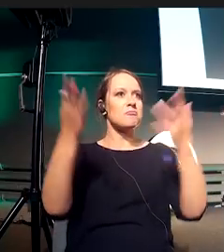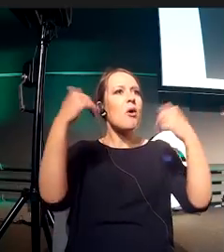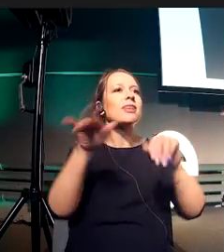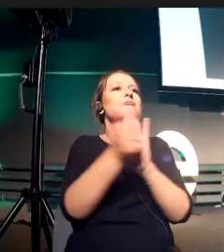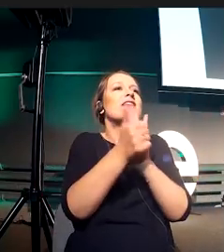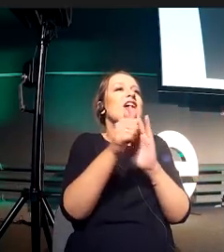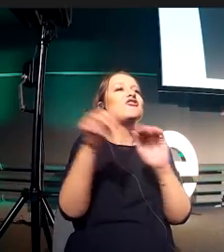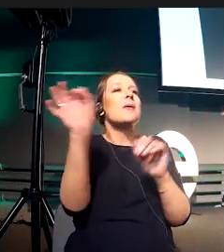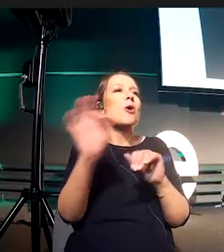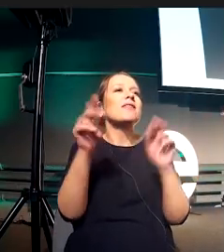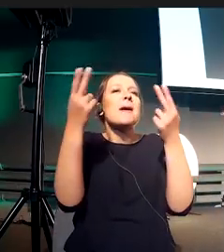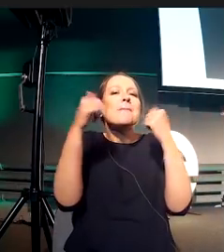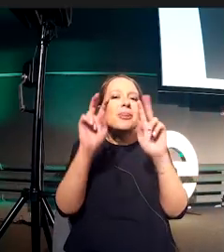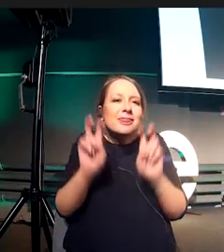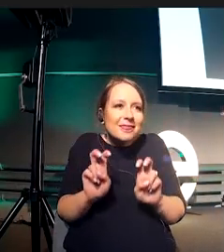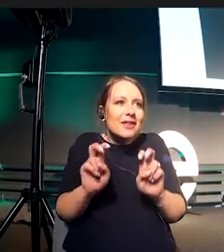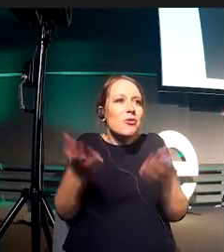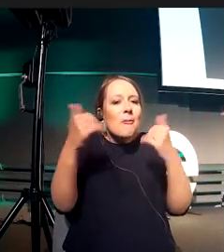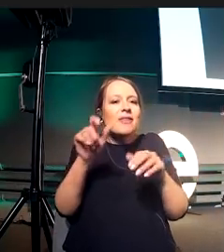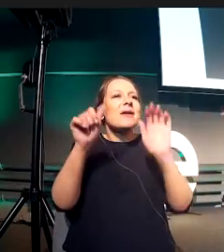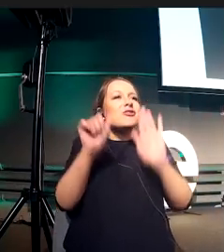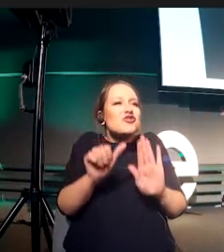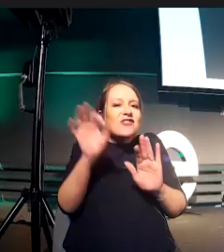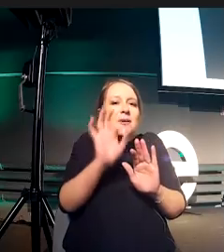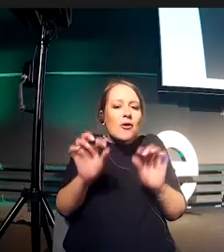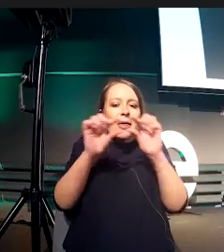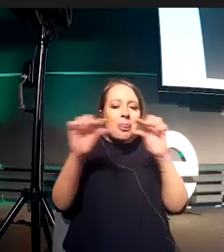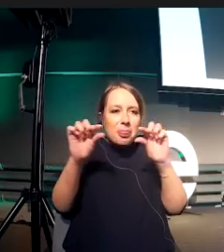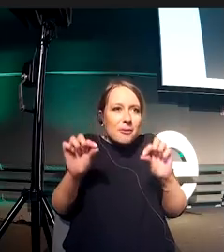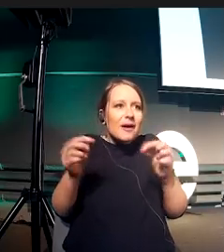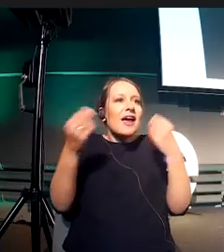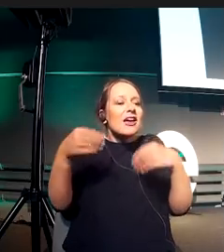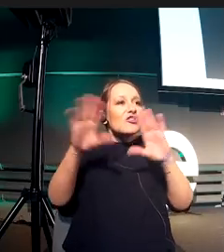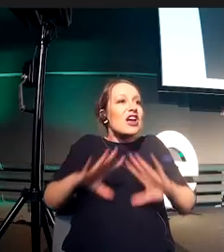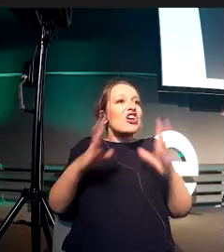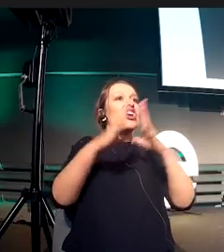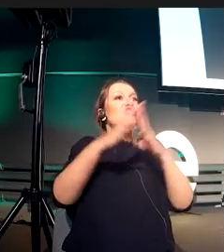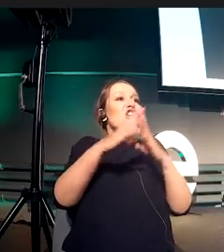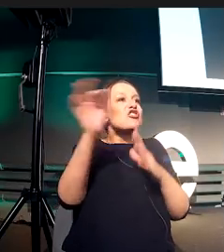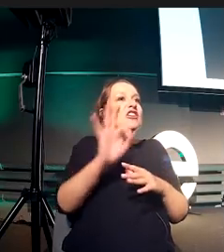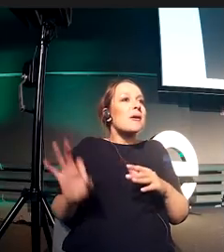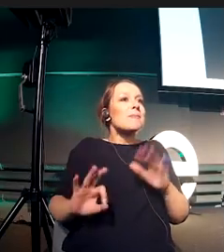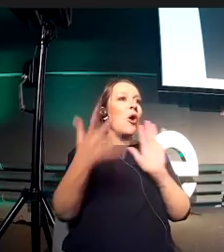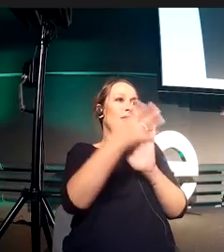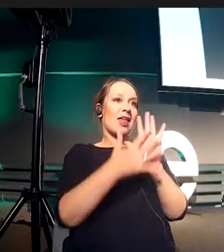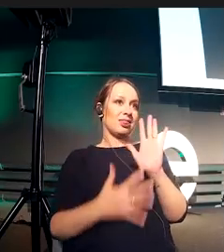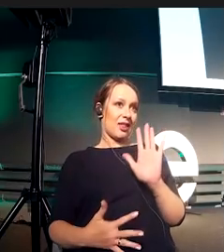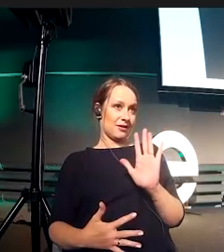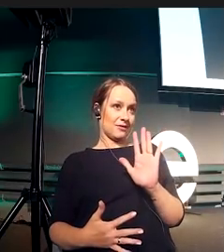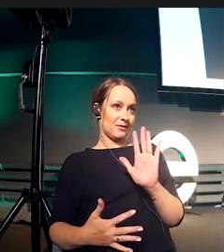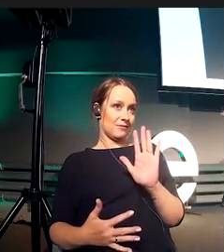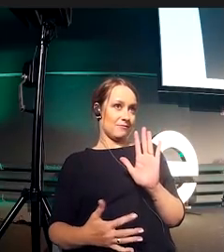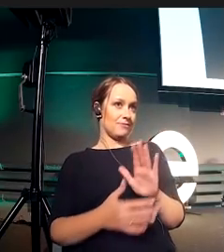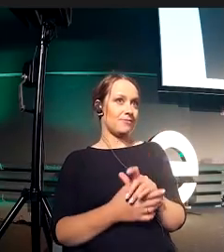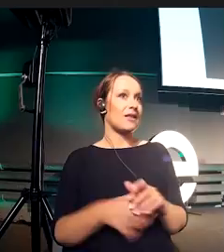dots that are 6%, and the 10% is the running text that you have. Not only the elements, because we know that